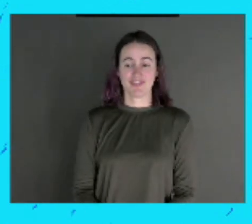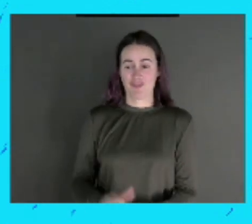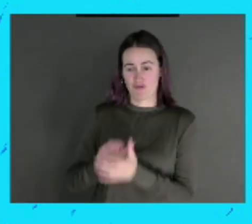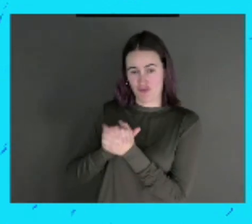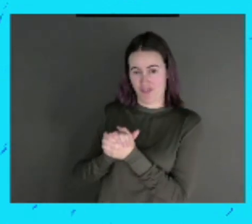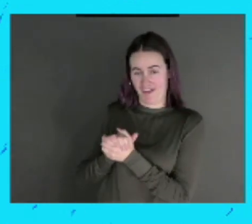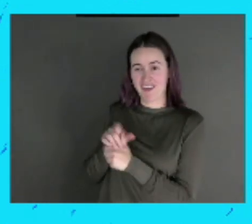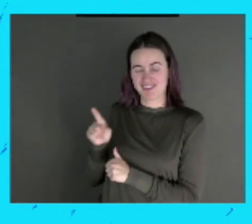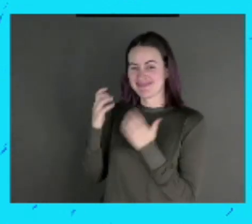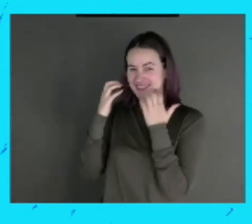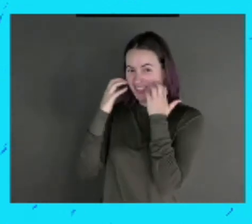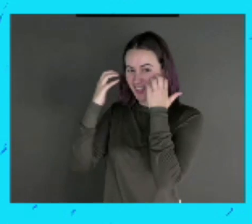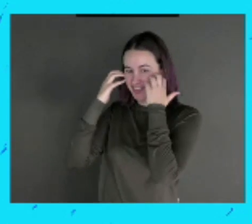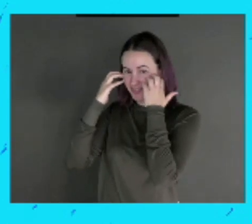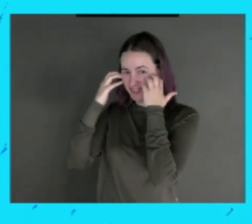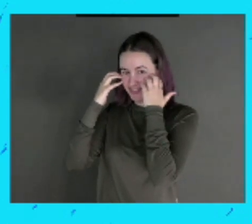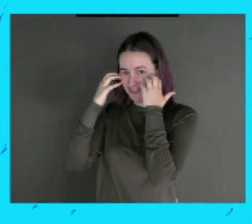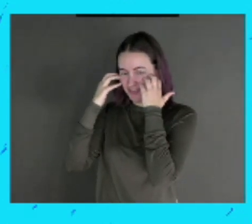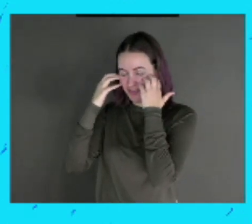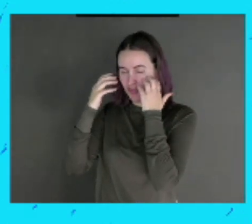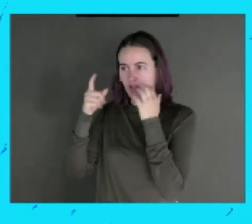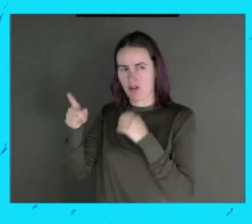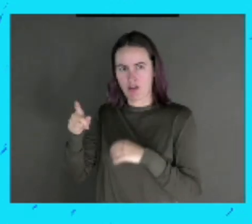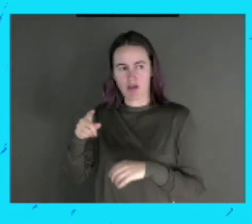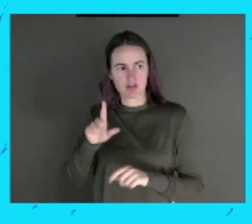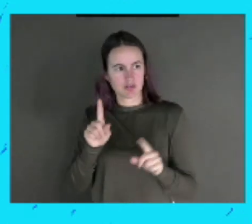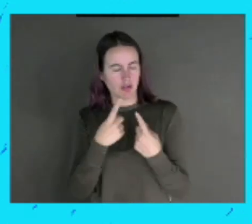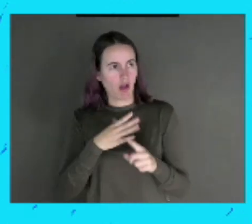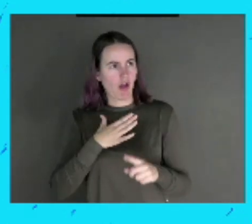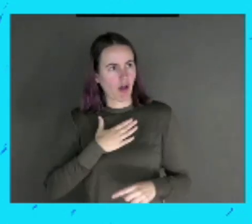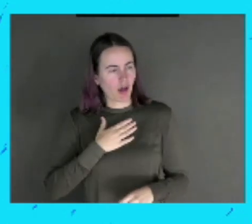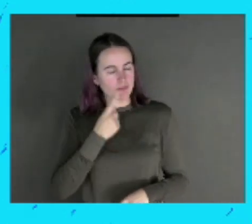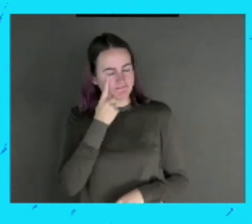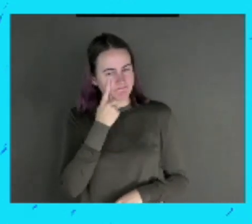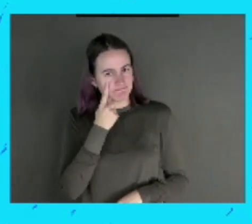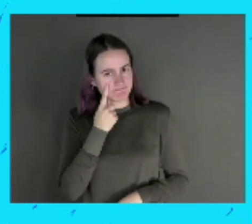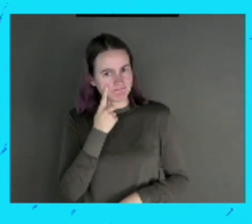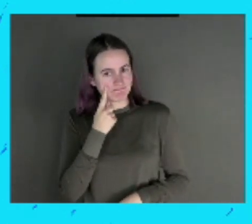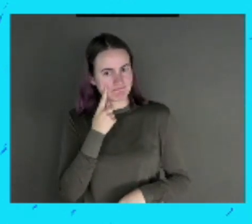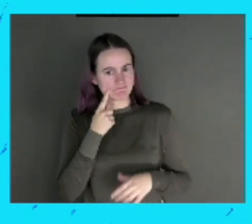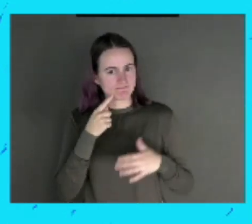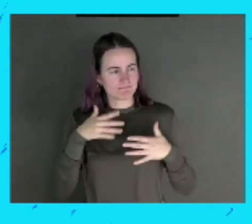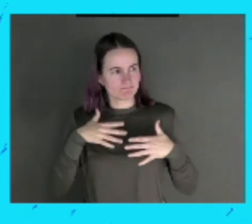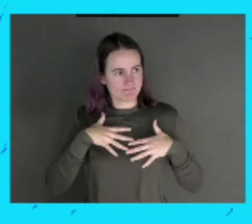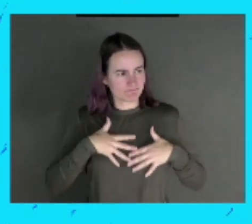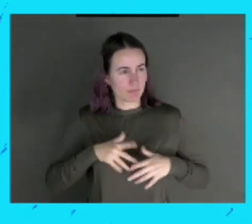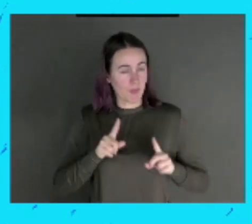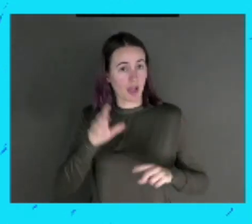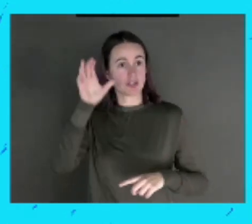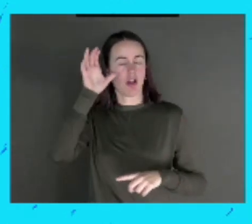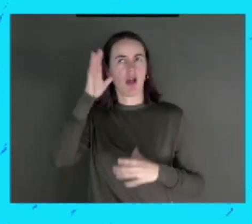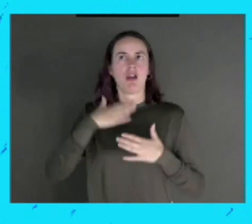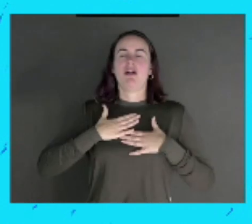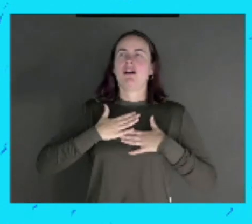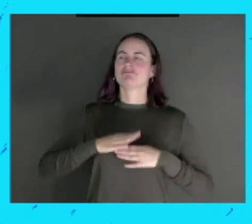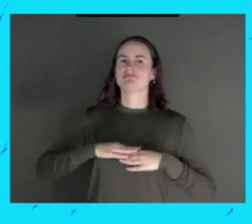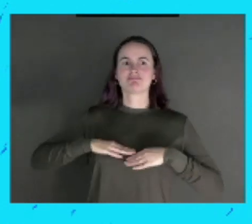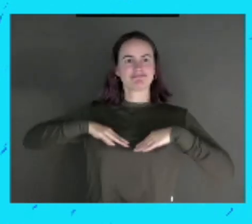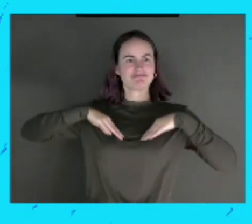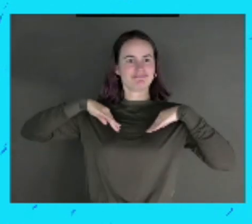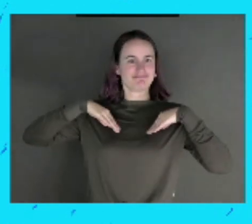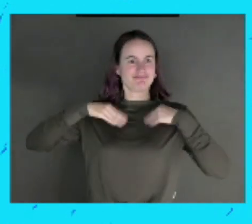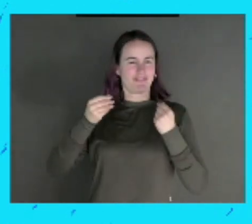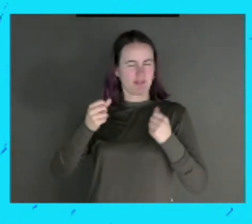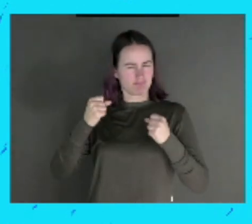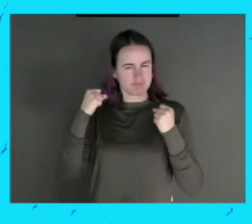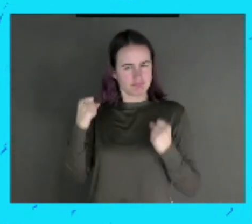me that when she was listening to my song, she was sad, but song uplifted her and made her feel herself more powerful. I